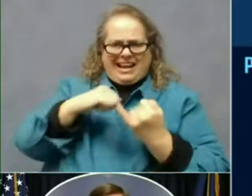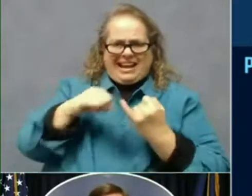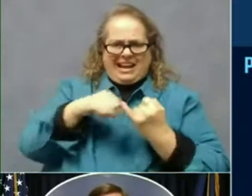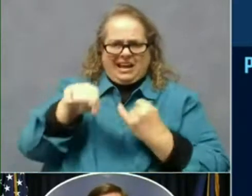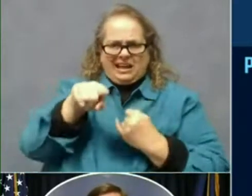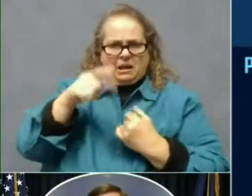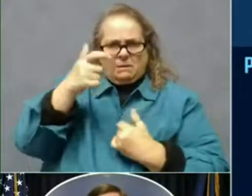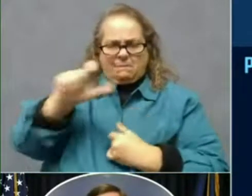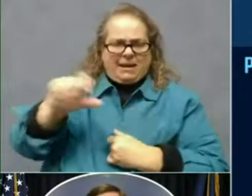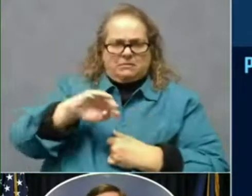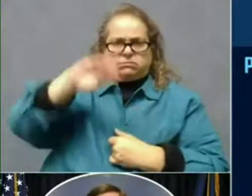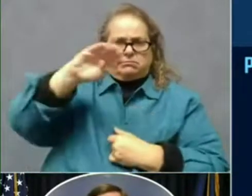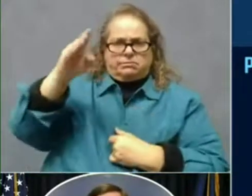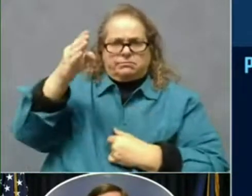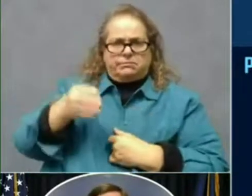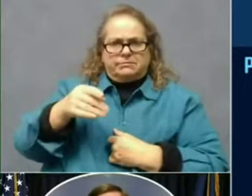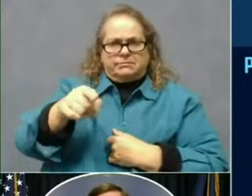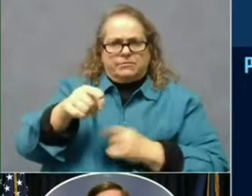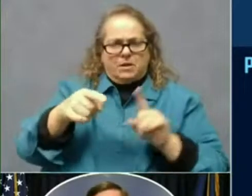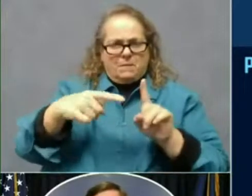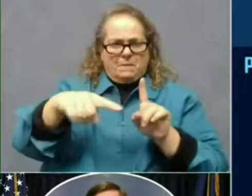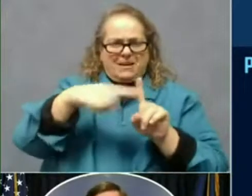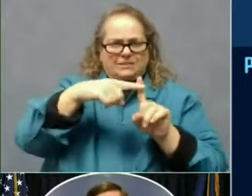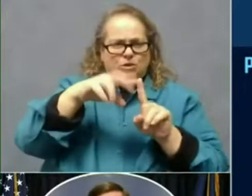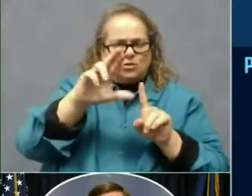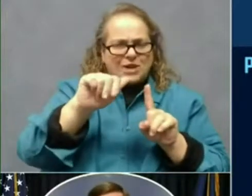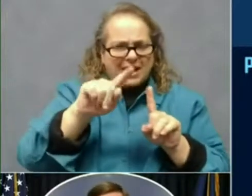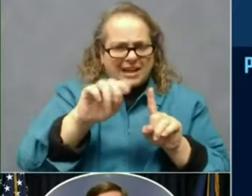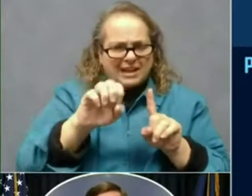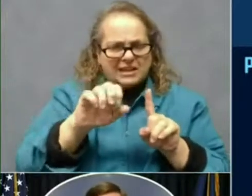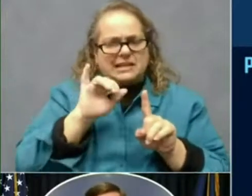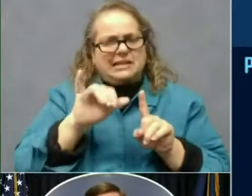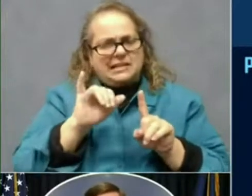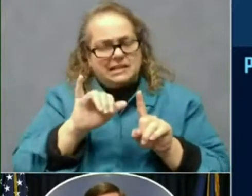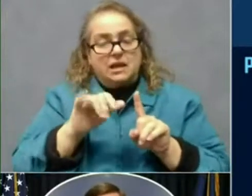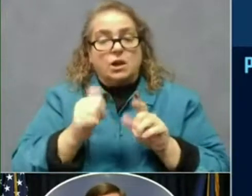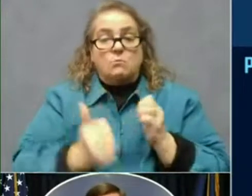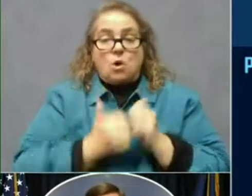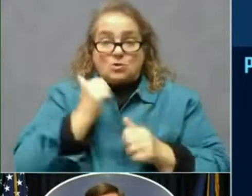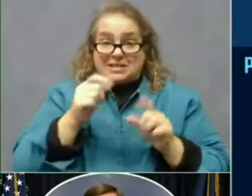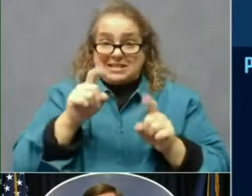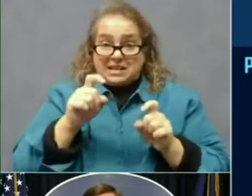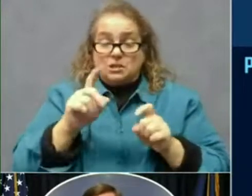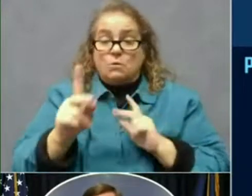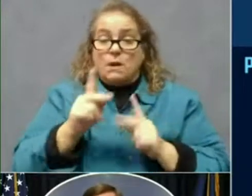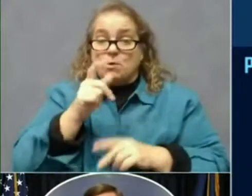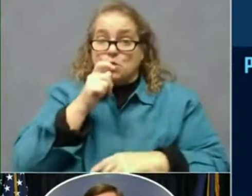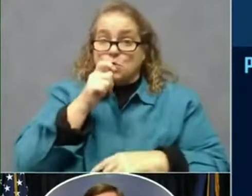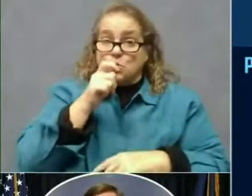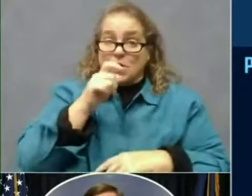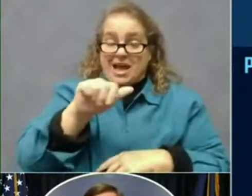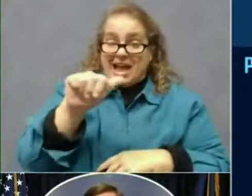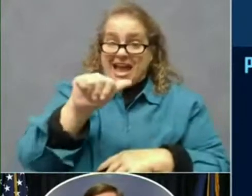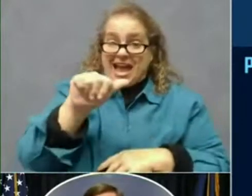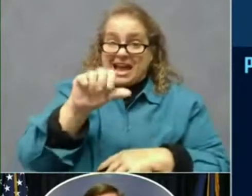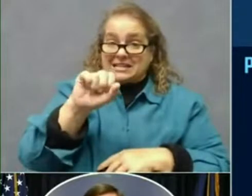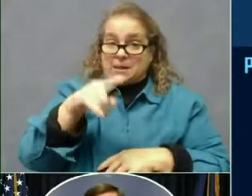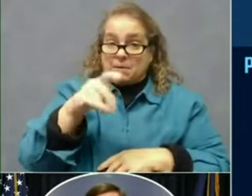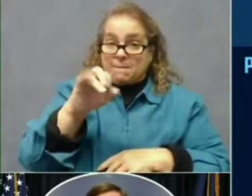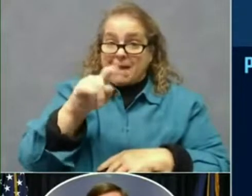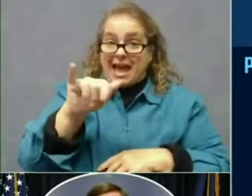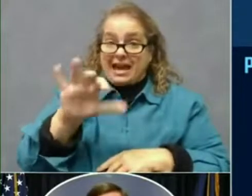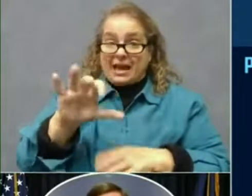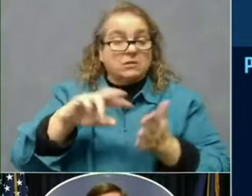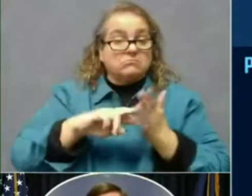here. Most of the testing where people who are asymptomatic get tested and and when you test asymptomatic folks a